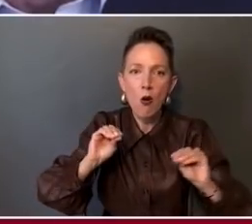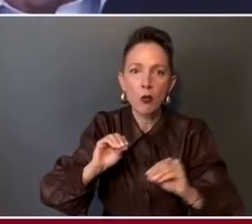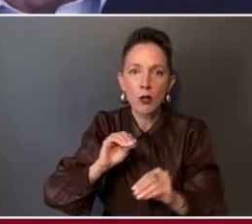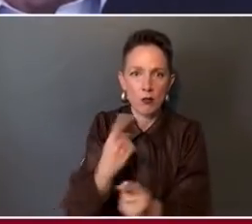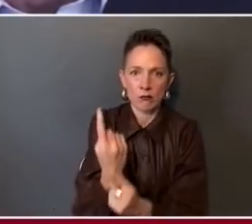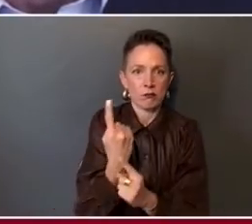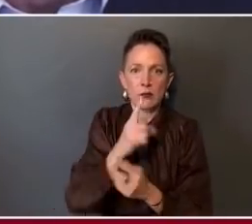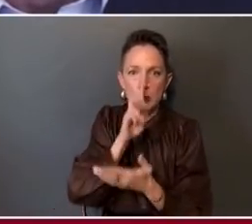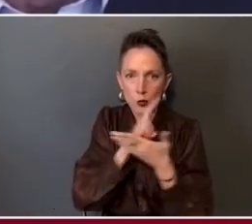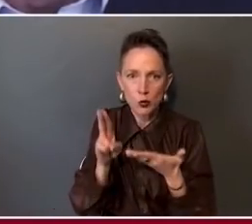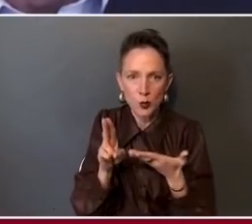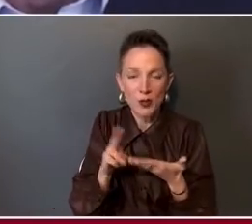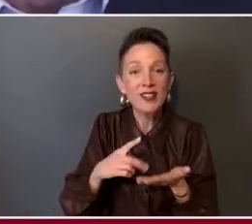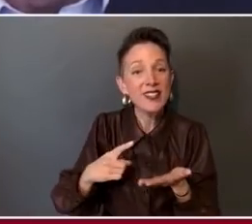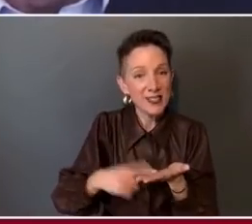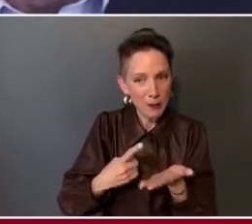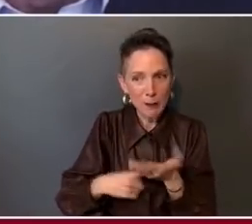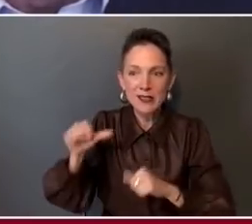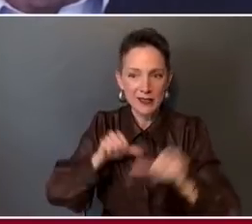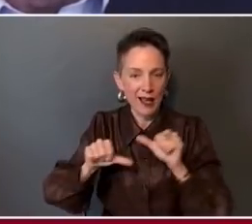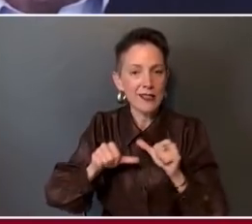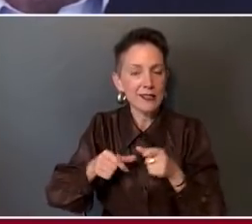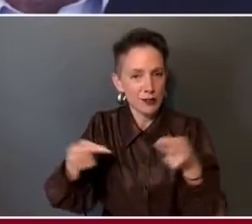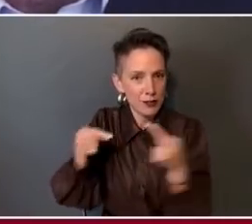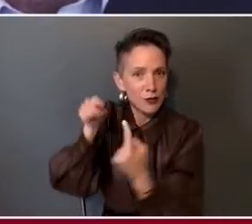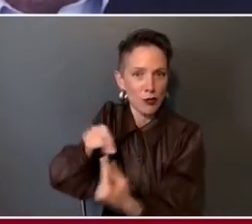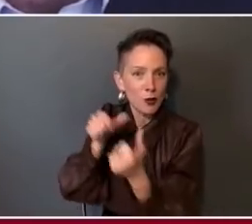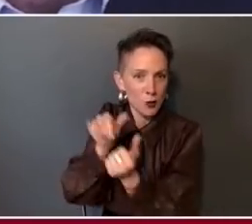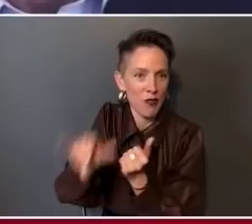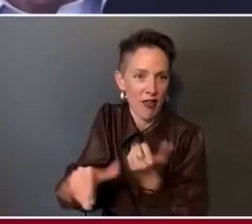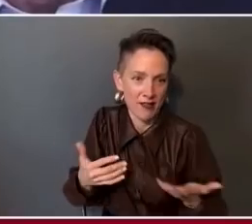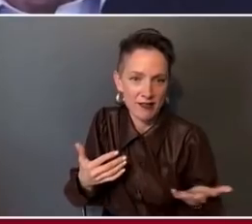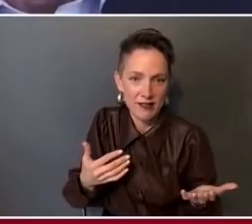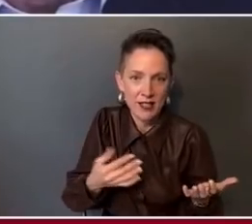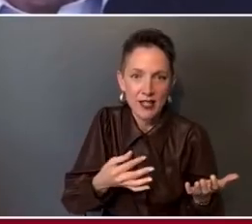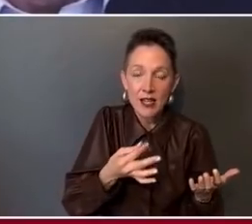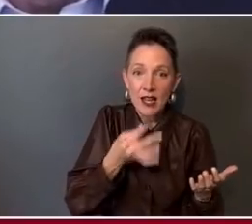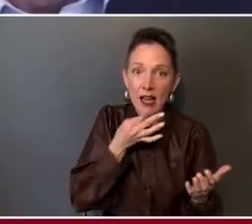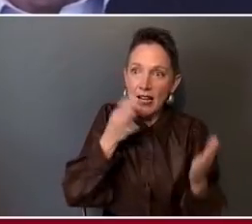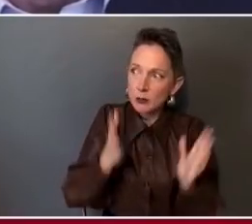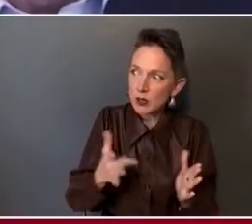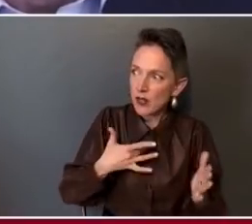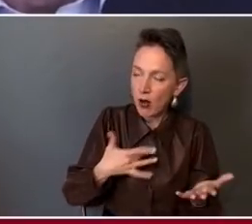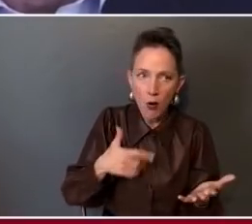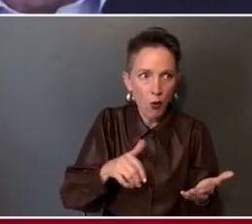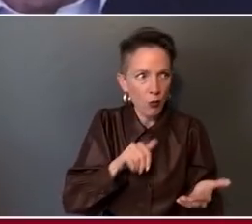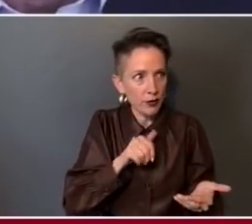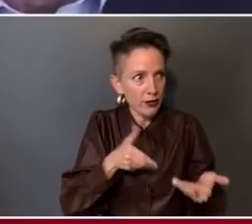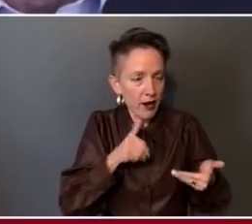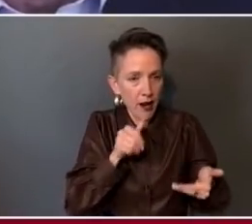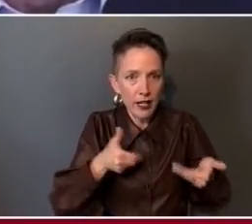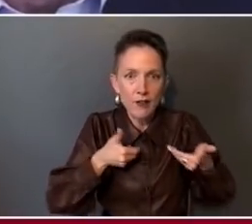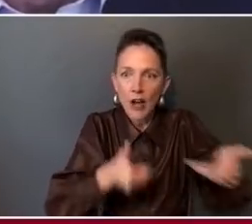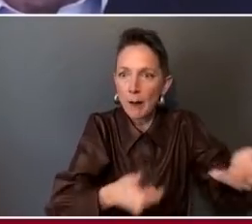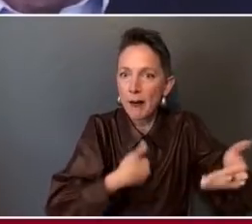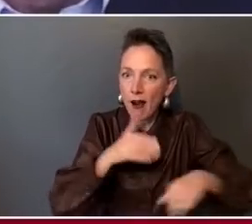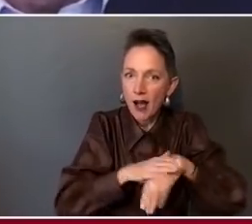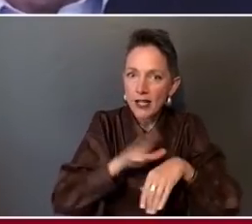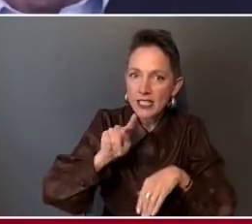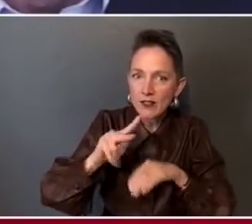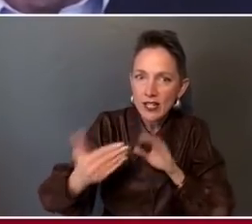has a hard time dealing with as a whole. And experts feel like they don't get invited back on the TV shows unless they can